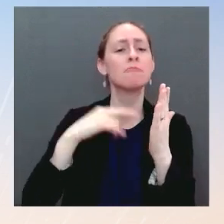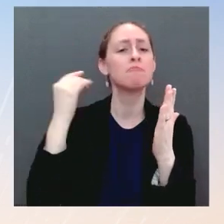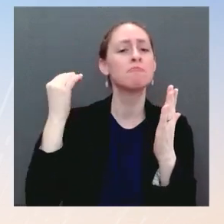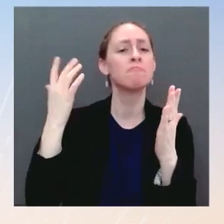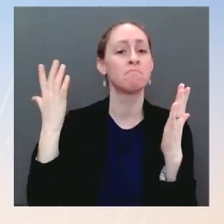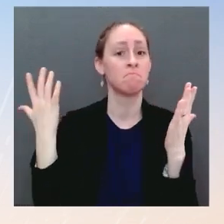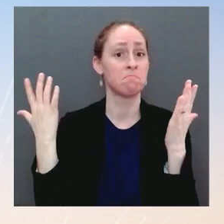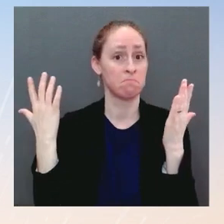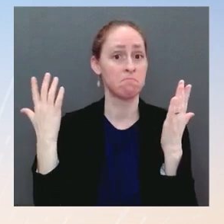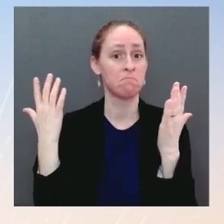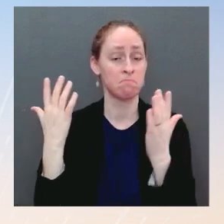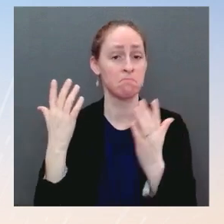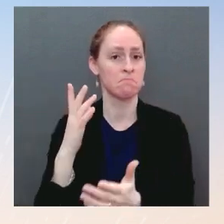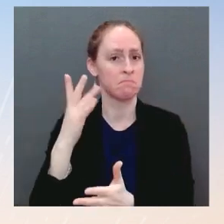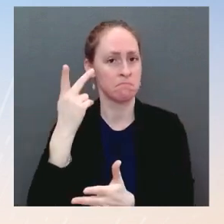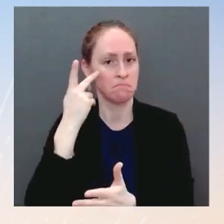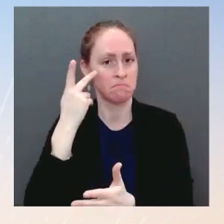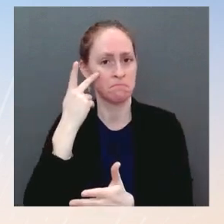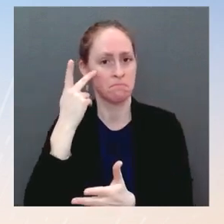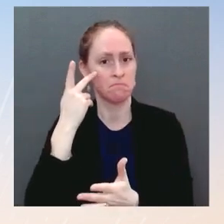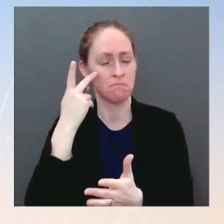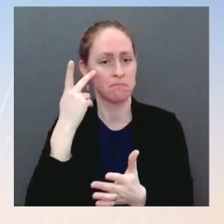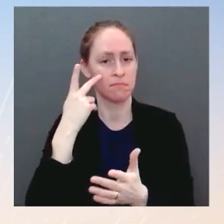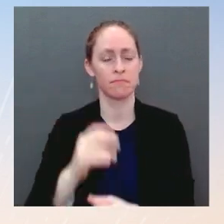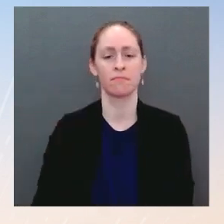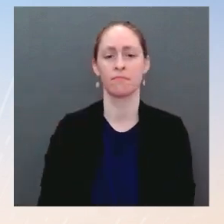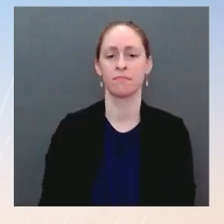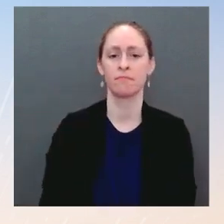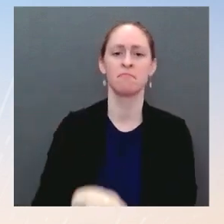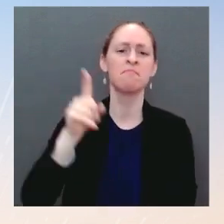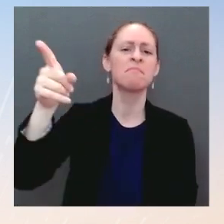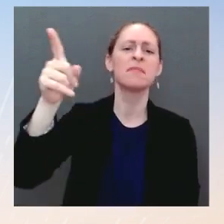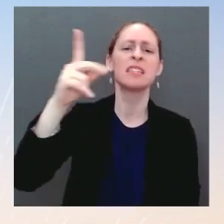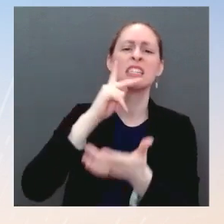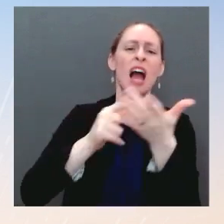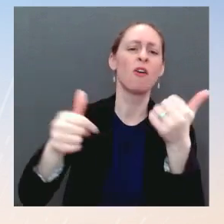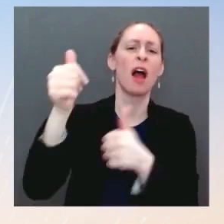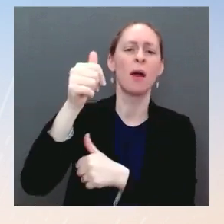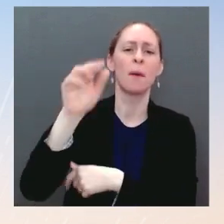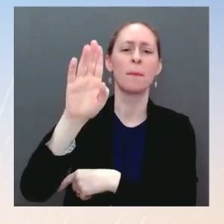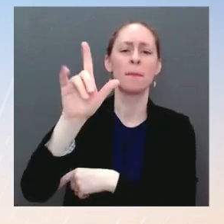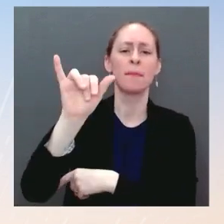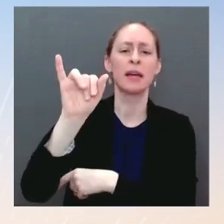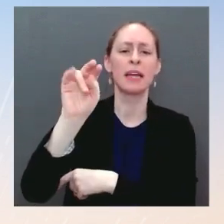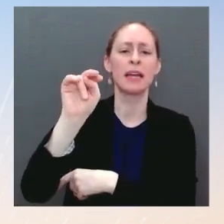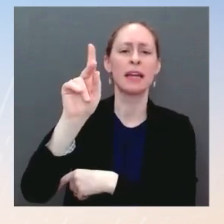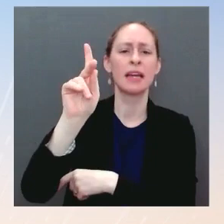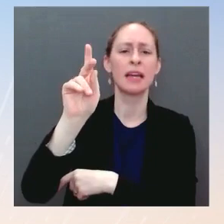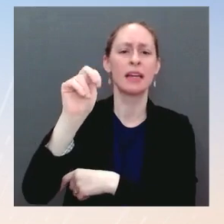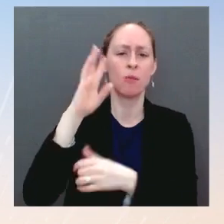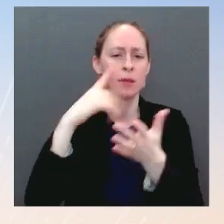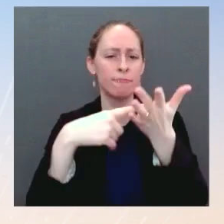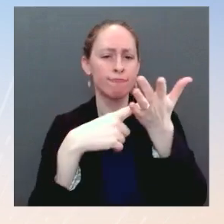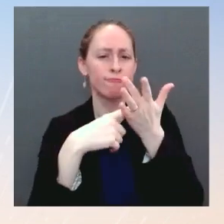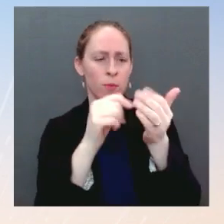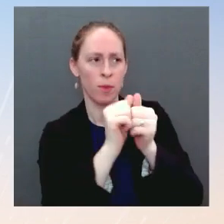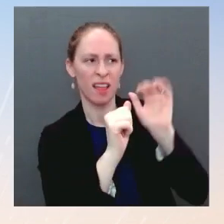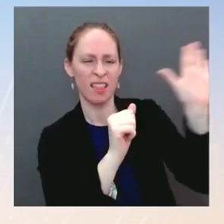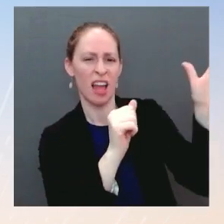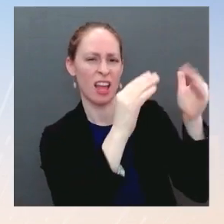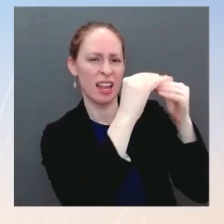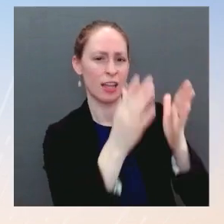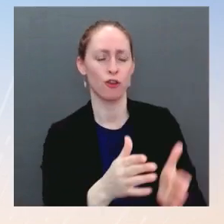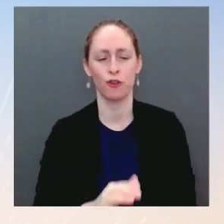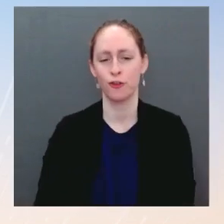Lavrov, soon. Go ahead. The I noticed today David Axelrod tweeted out a series of